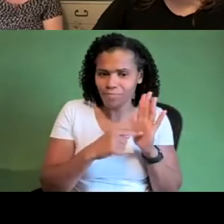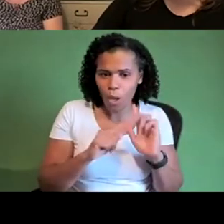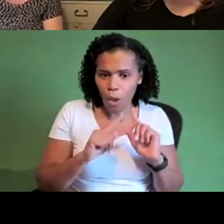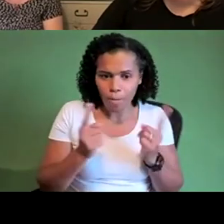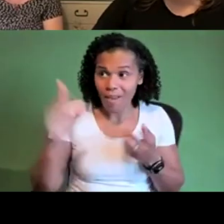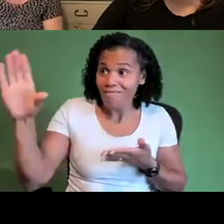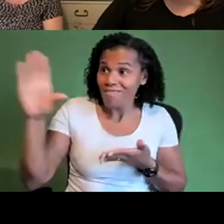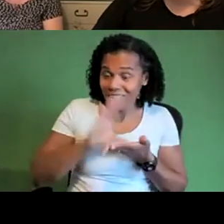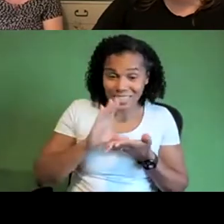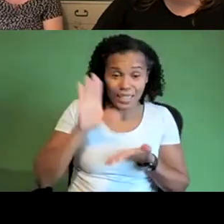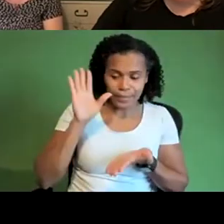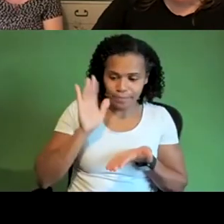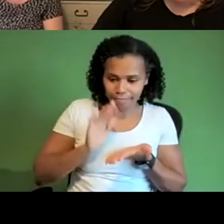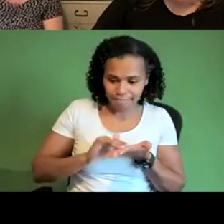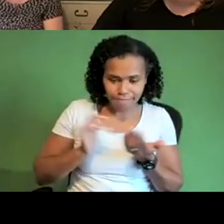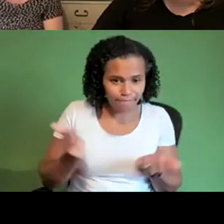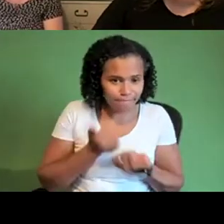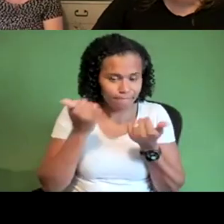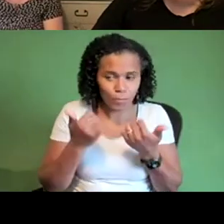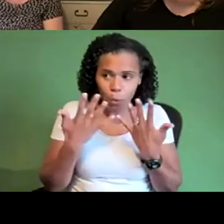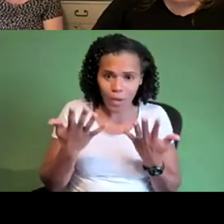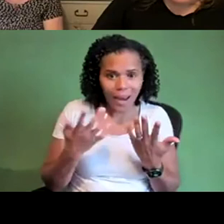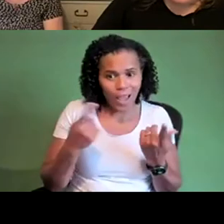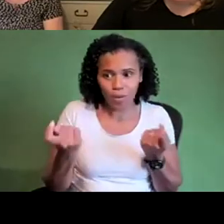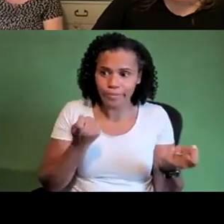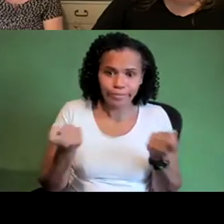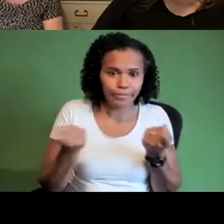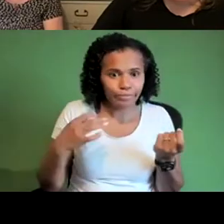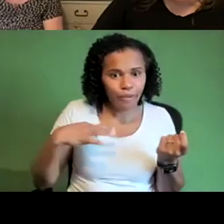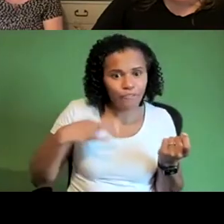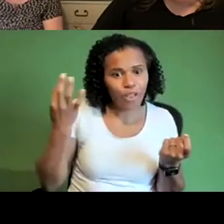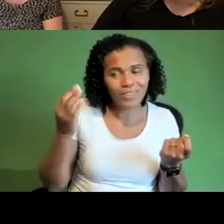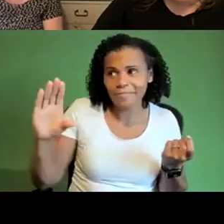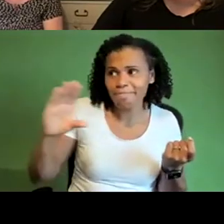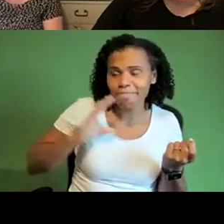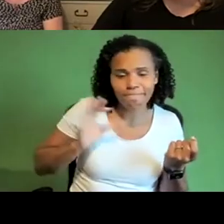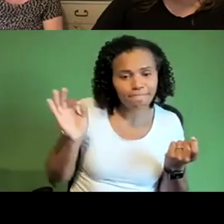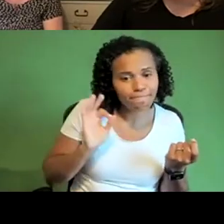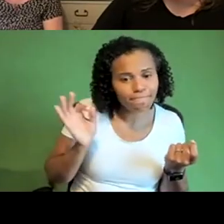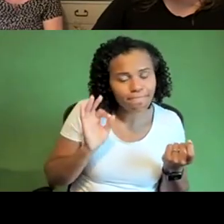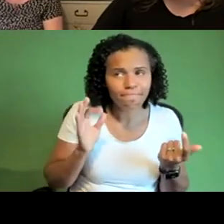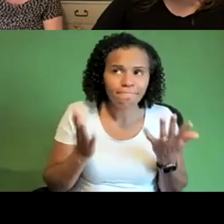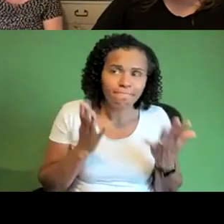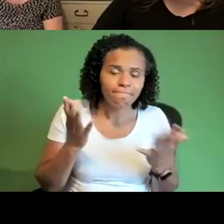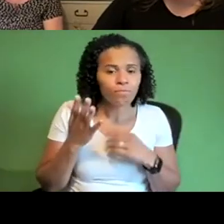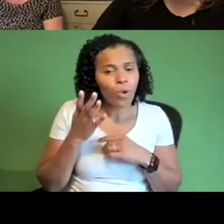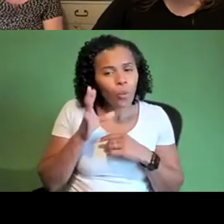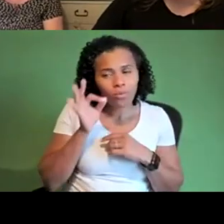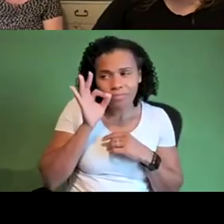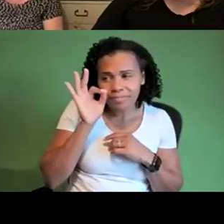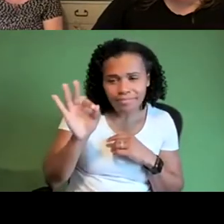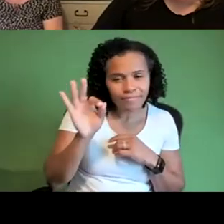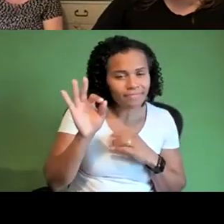done on a voluntary basis um and you know i i just wanted to ask the question